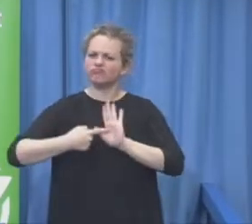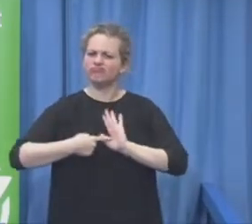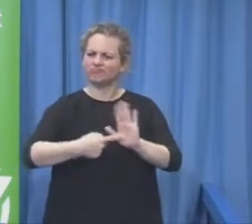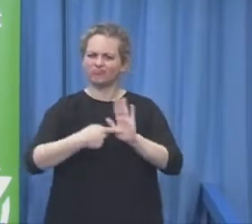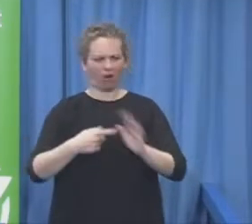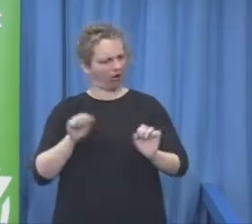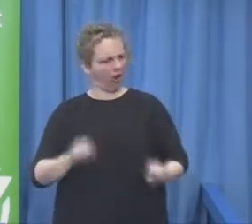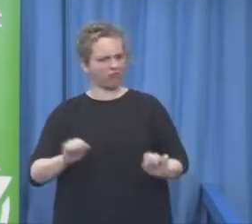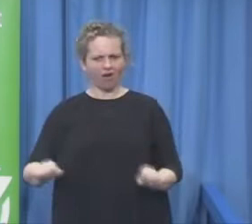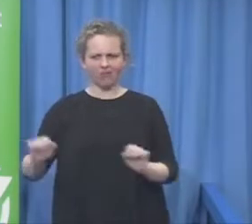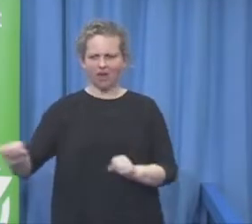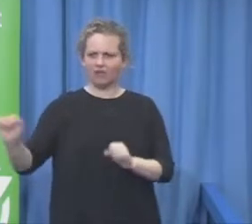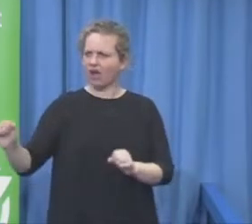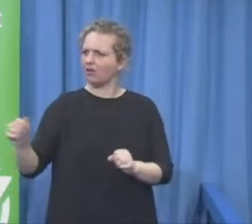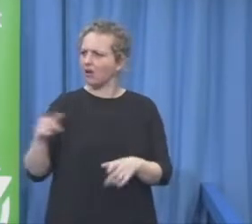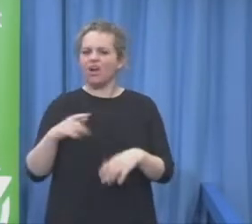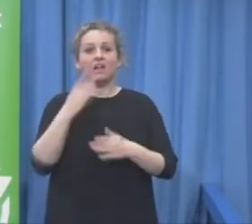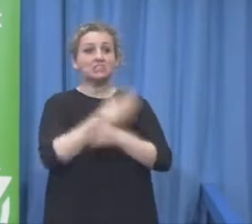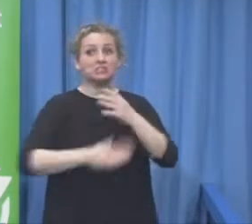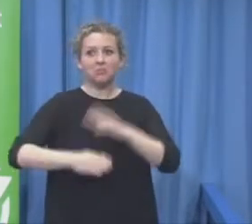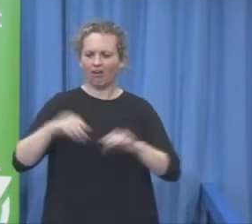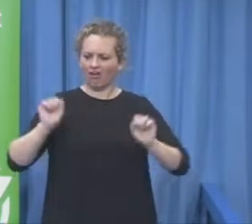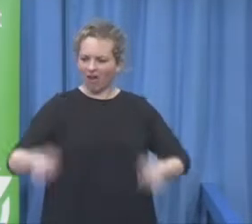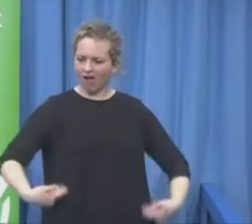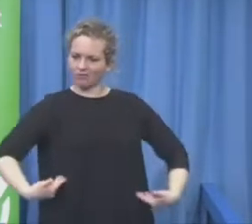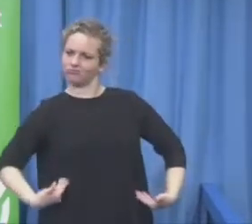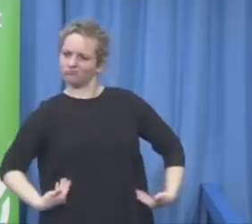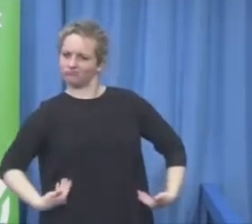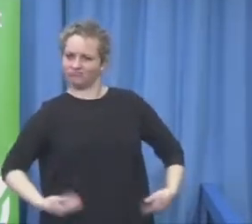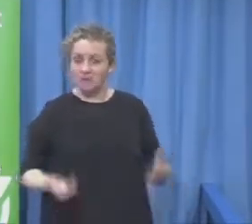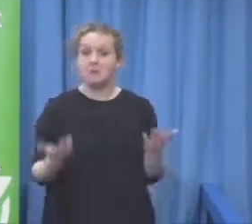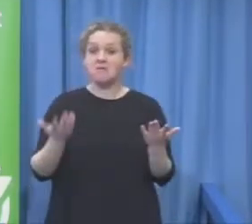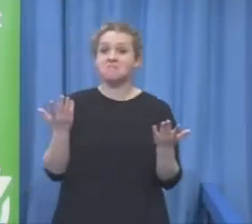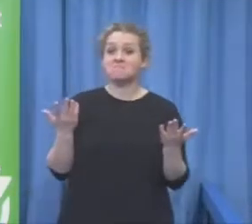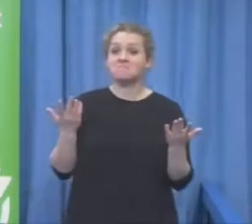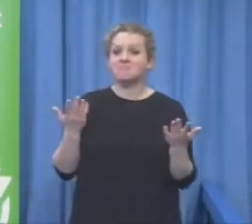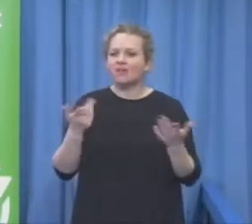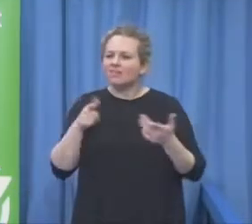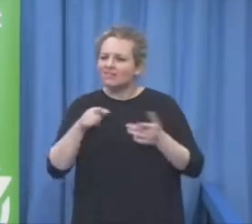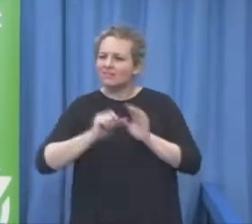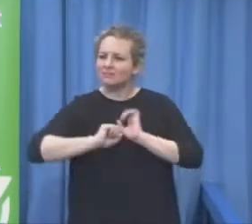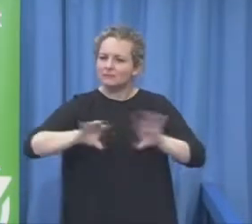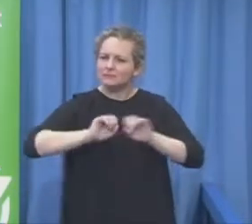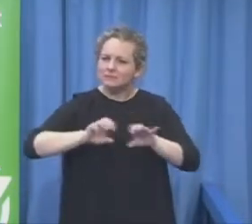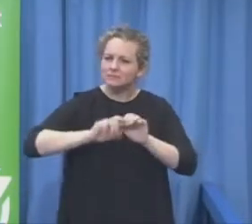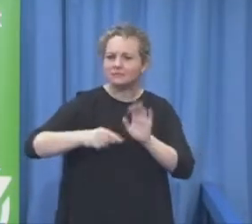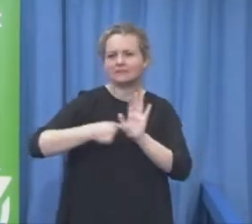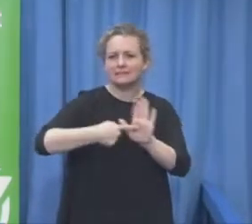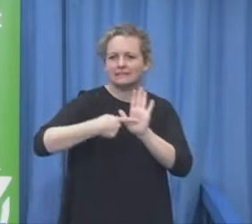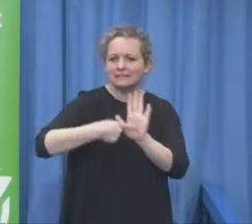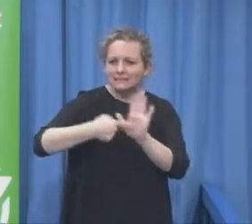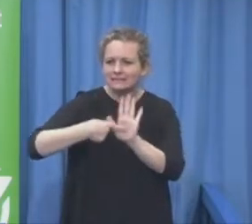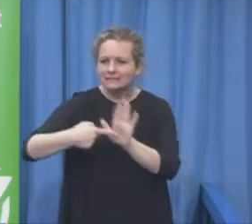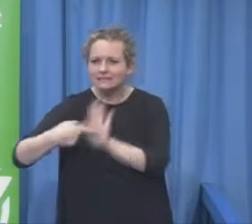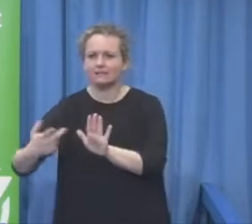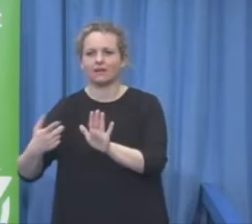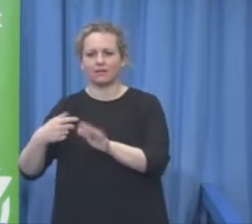broadcasting invisible voice word